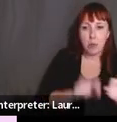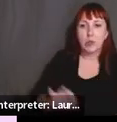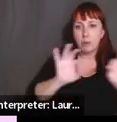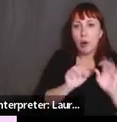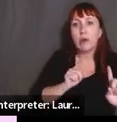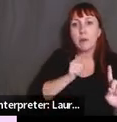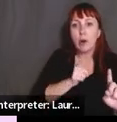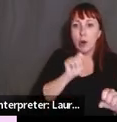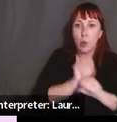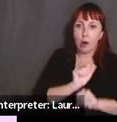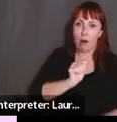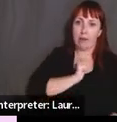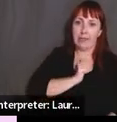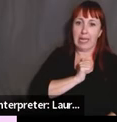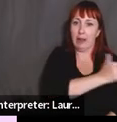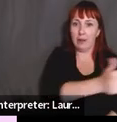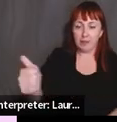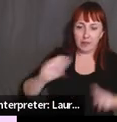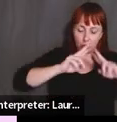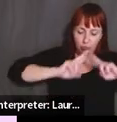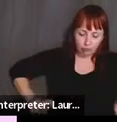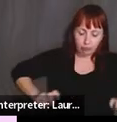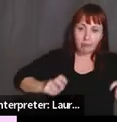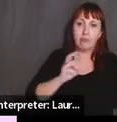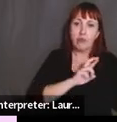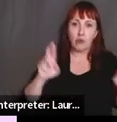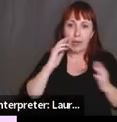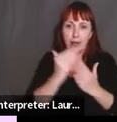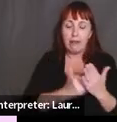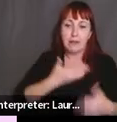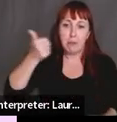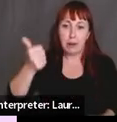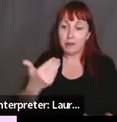We need to work on ourselves in order to prepare those lessons. Thank you.